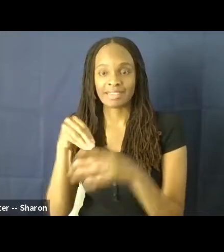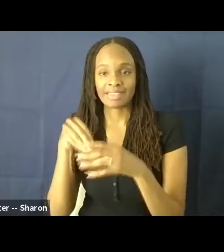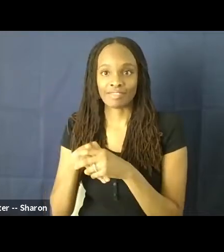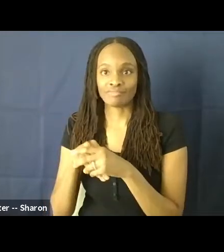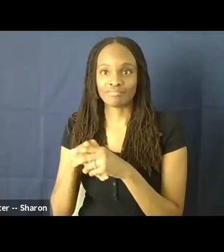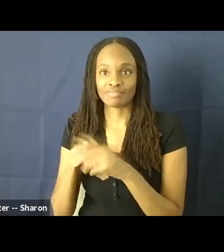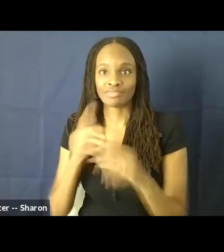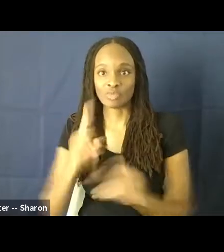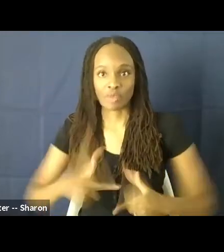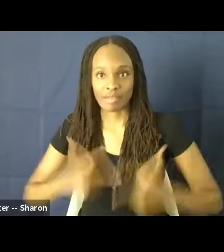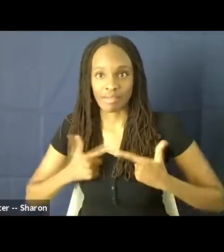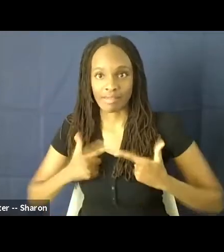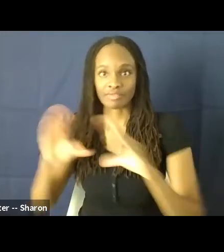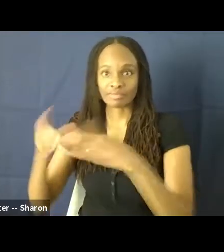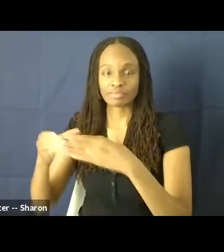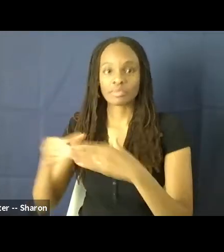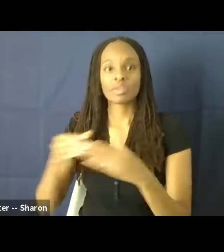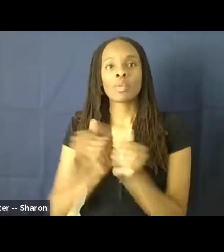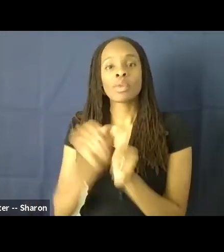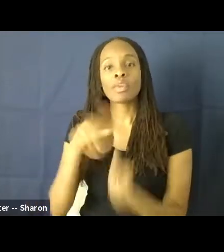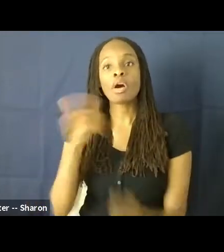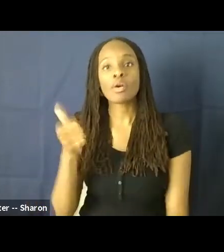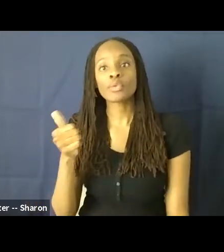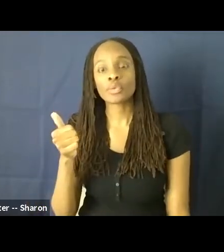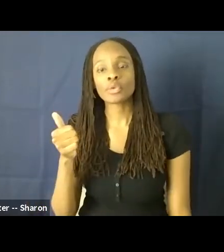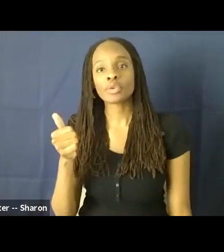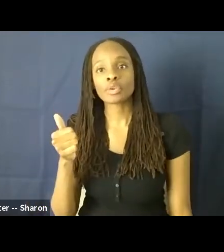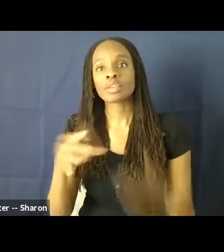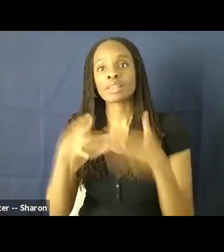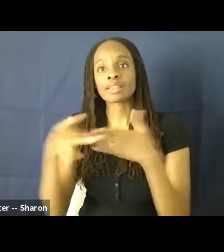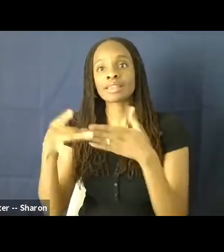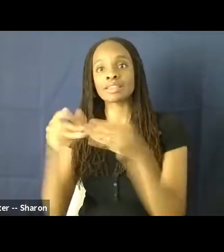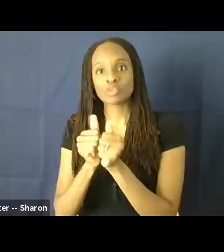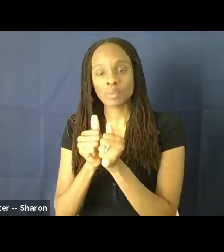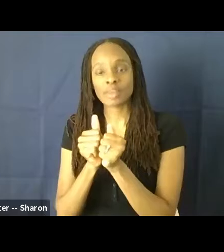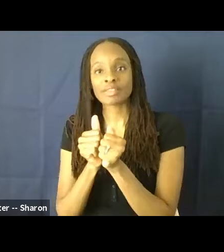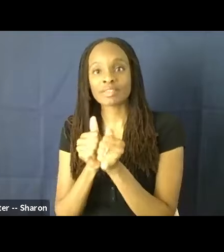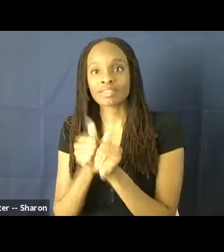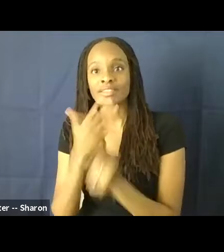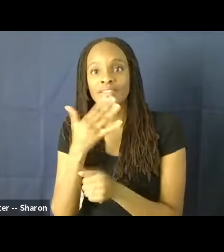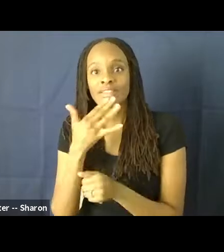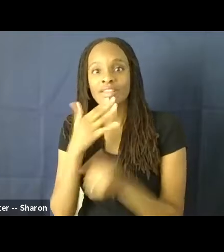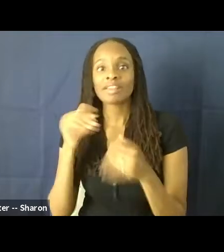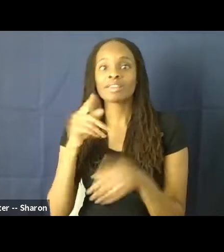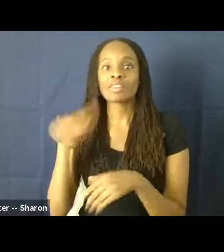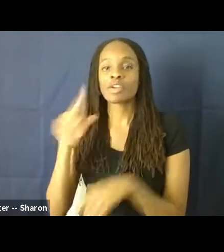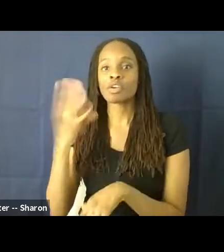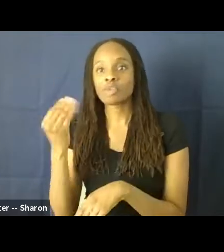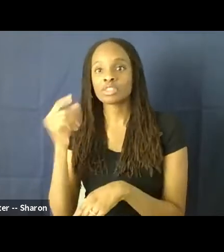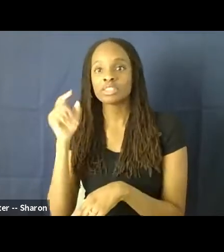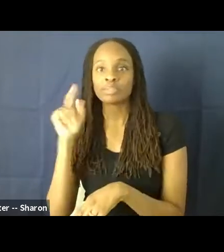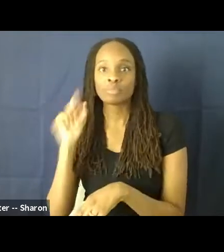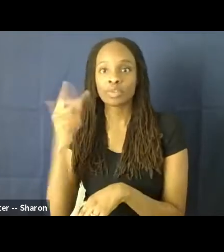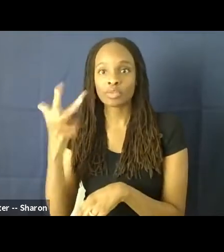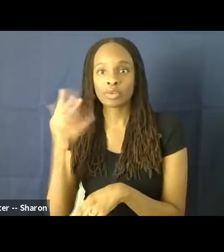if we look at other female leads of color. of color, we see that they are 14.3% of the population, but only 1.8